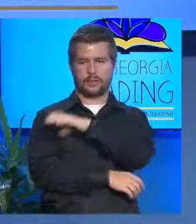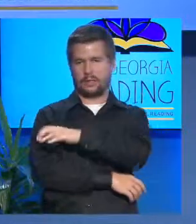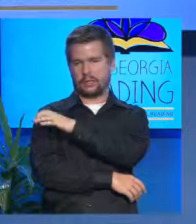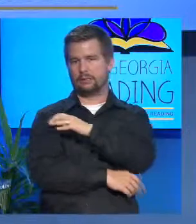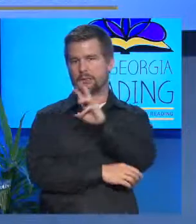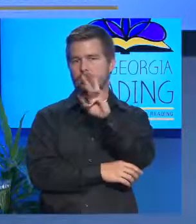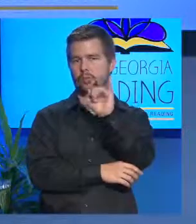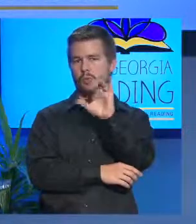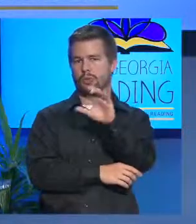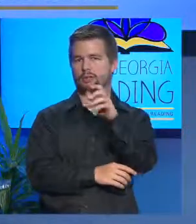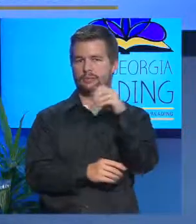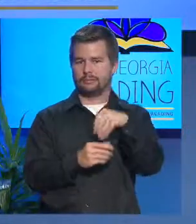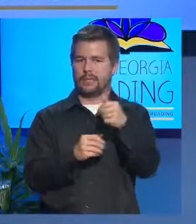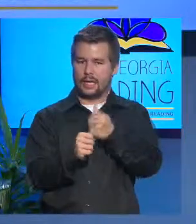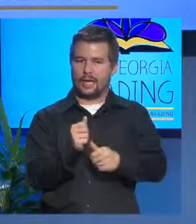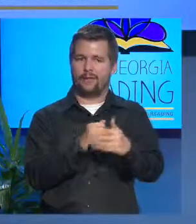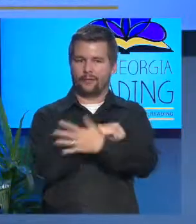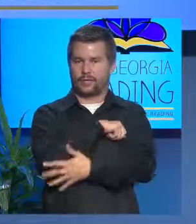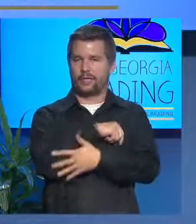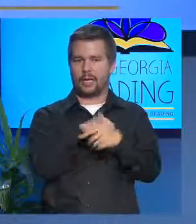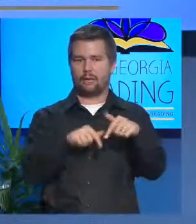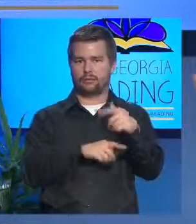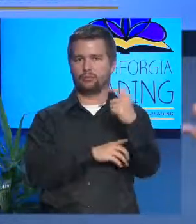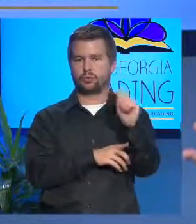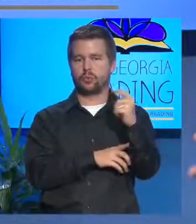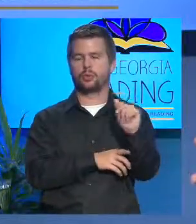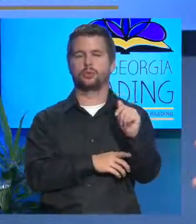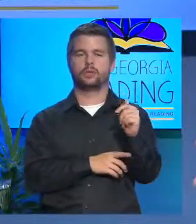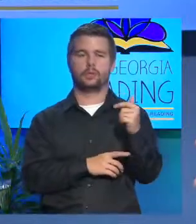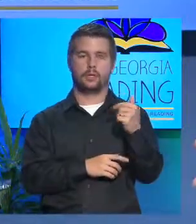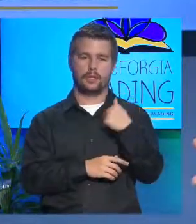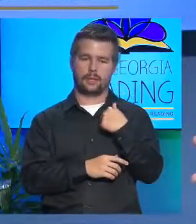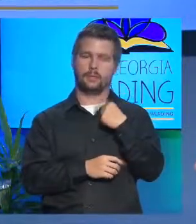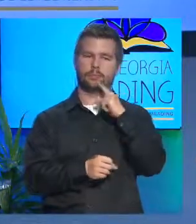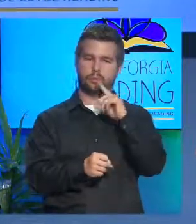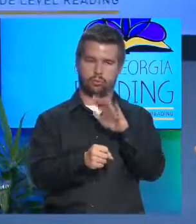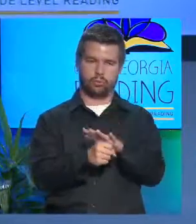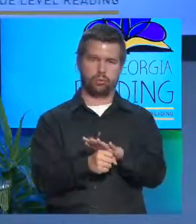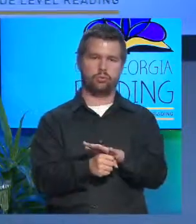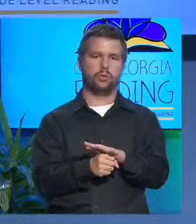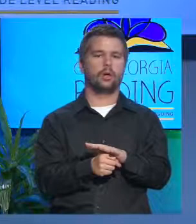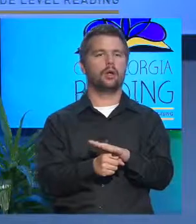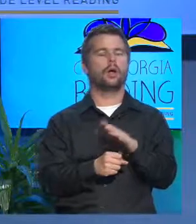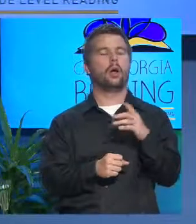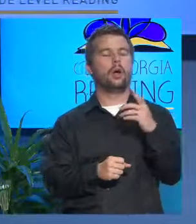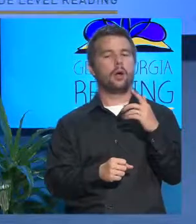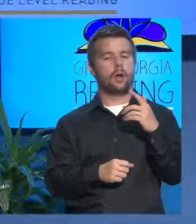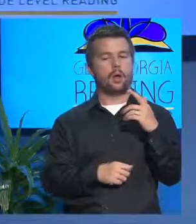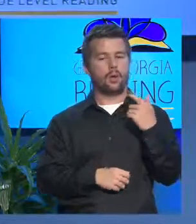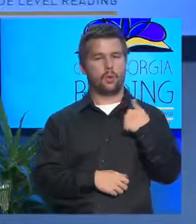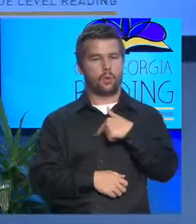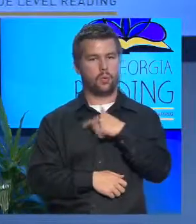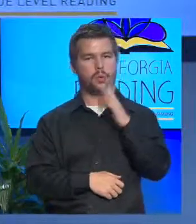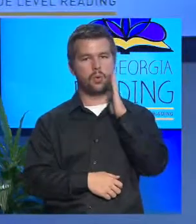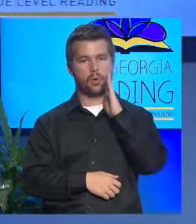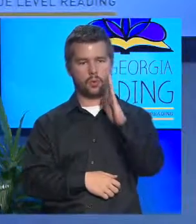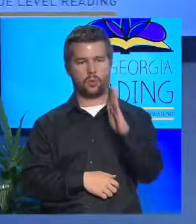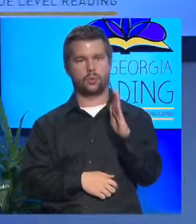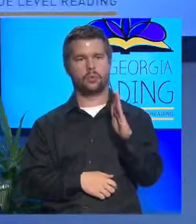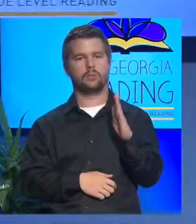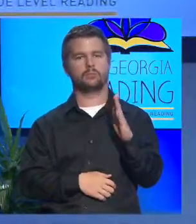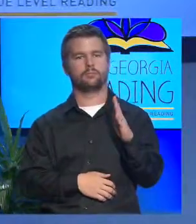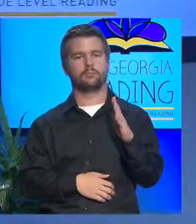single county in this state. And what I pledge to you is that we will have a viable,